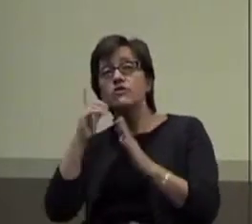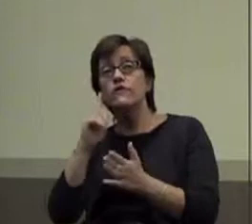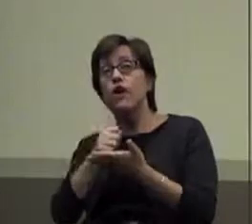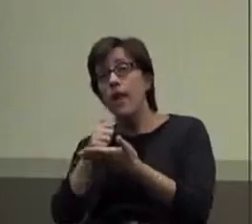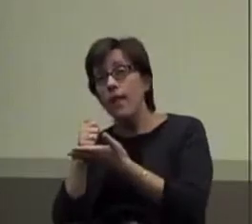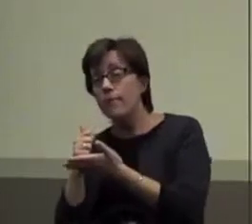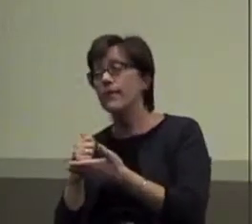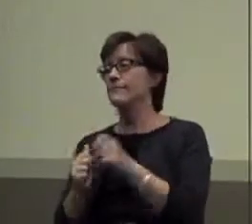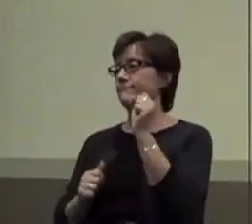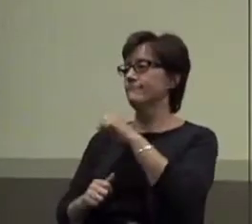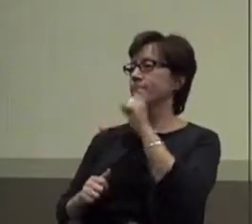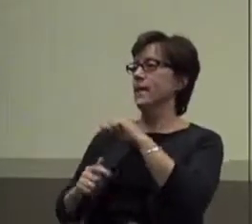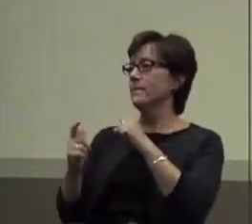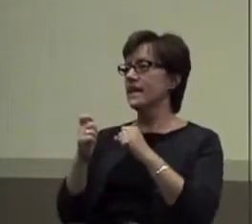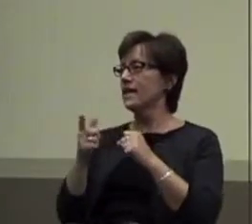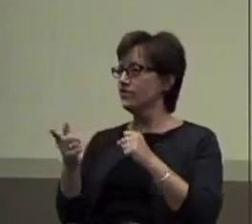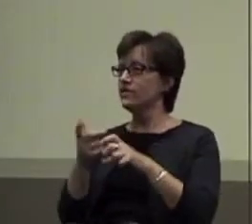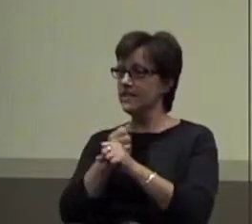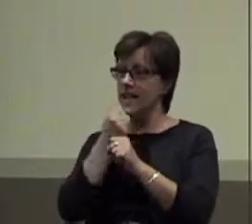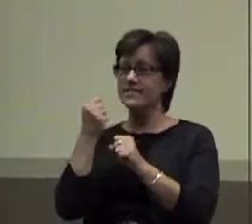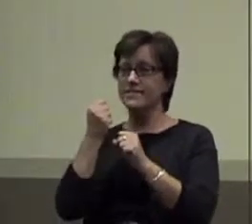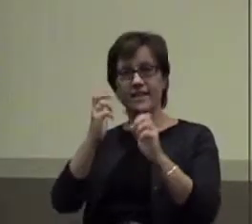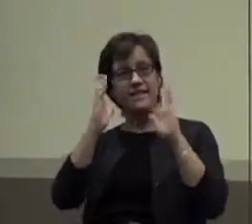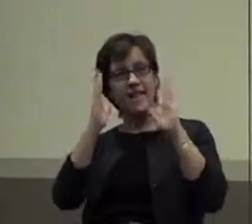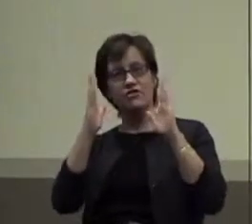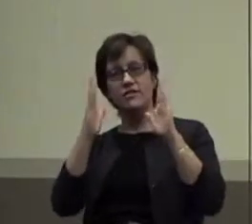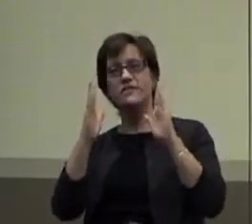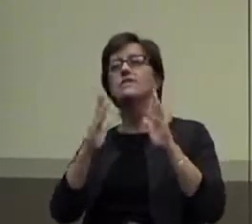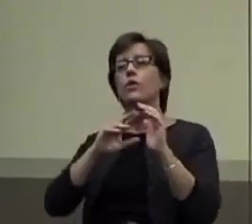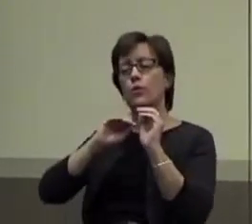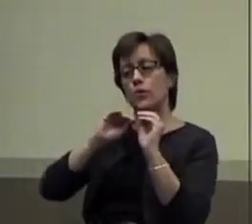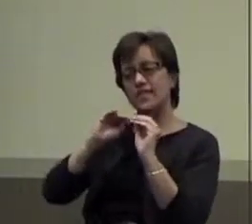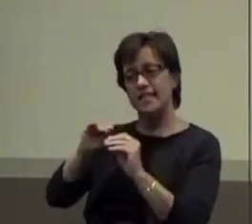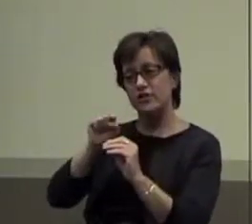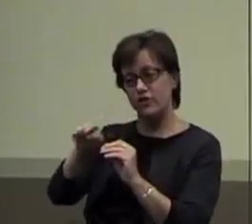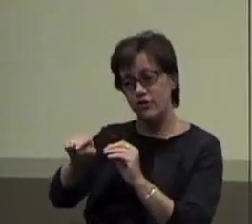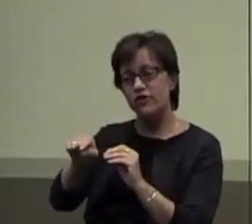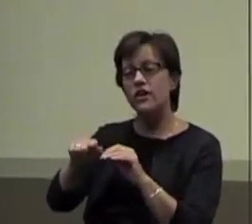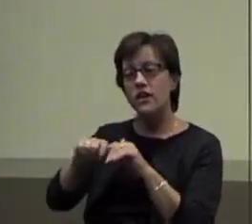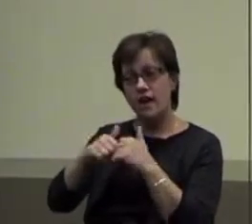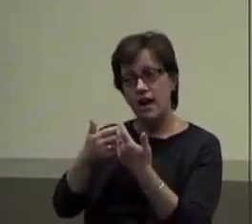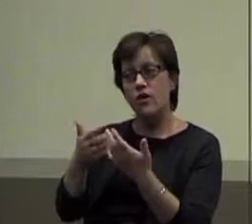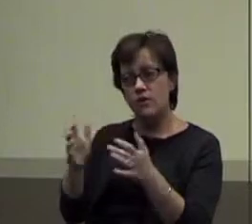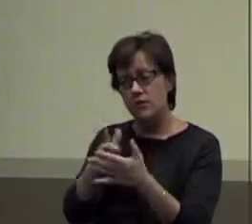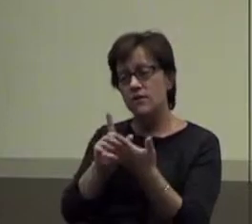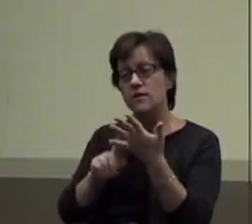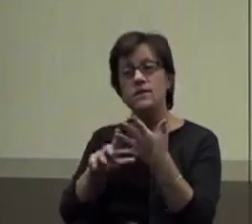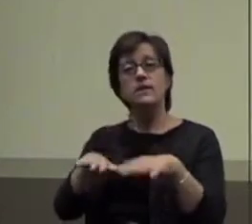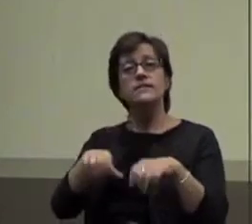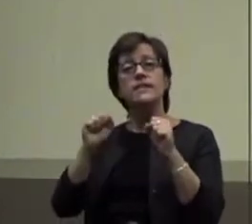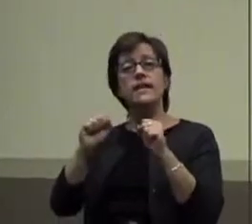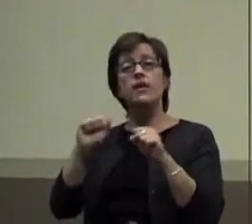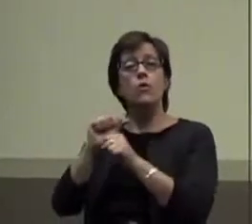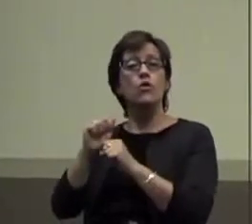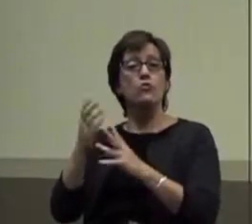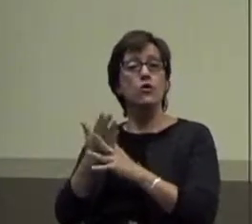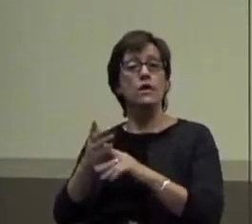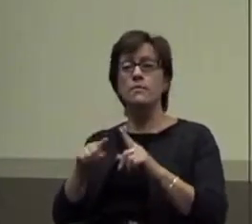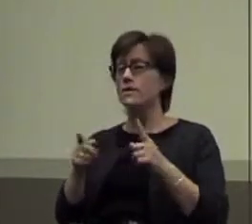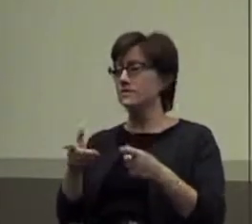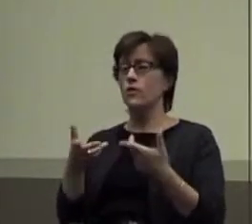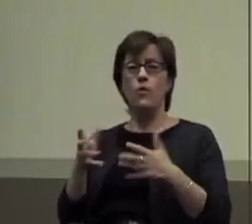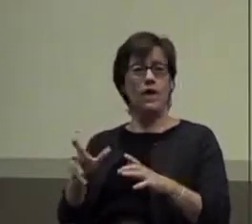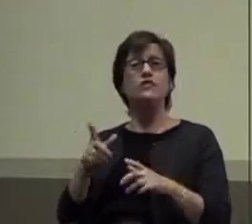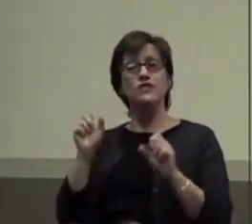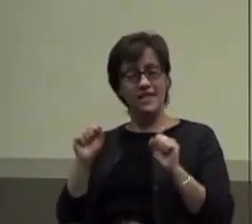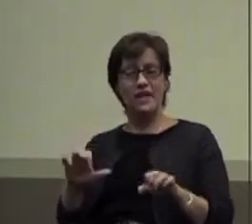Yes. Because it gets her that adult attention. that's what we're going to teach her. And take a work break. Great. But she doesn't want that. She